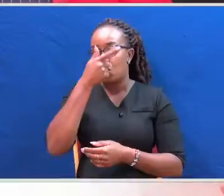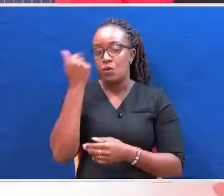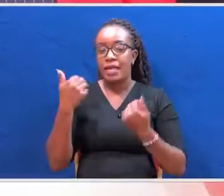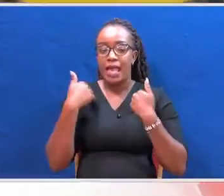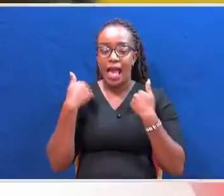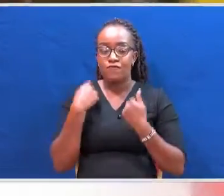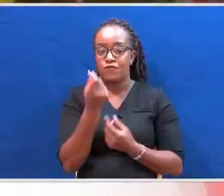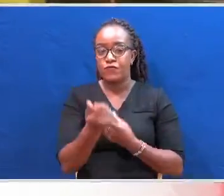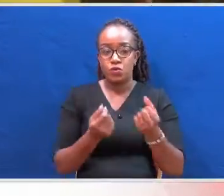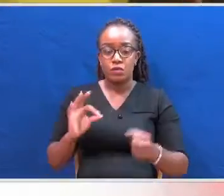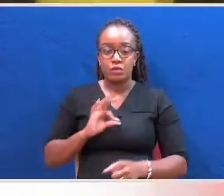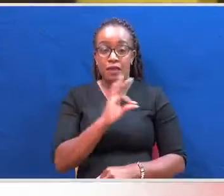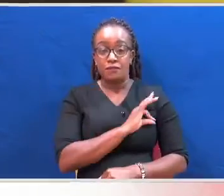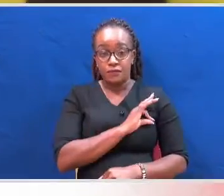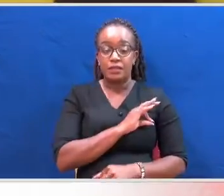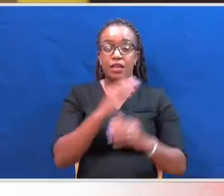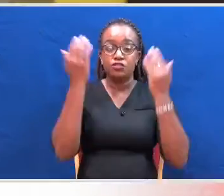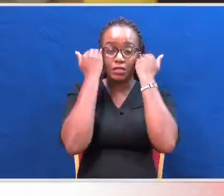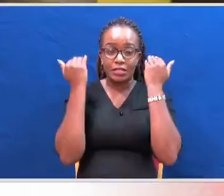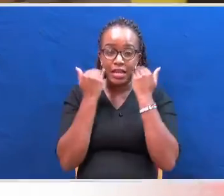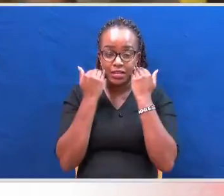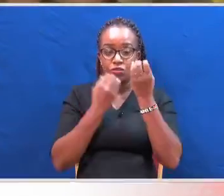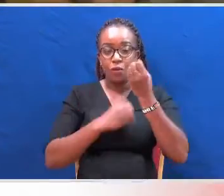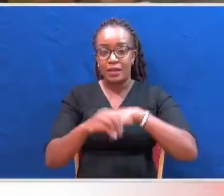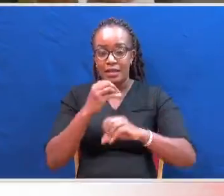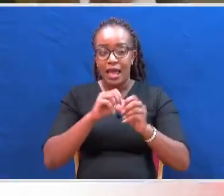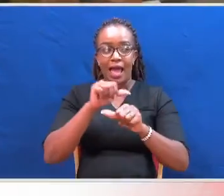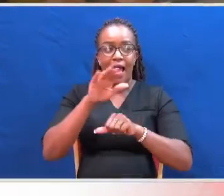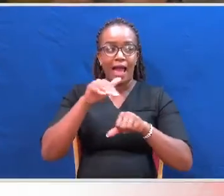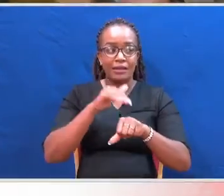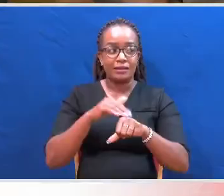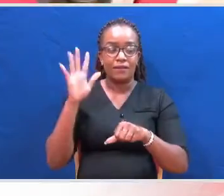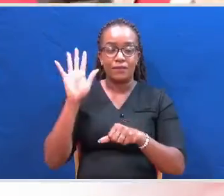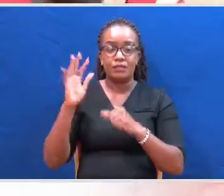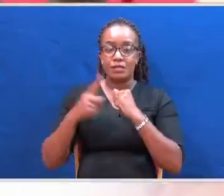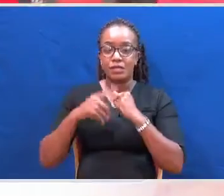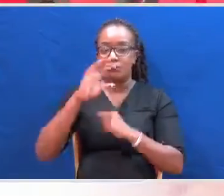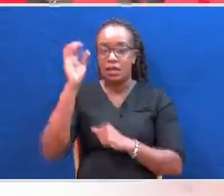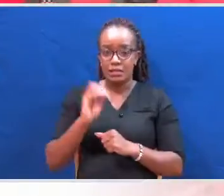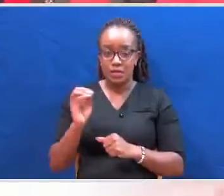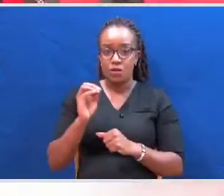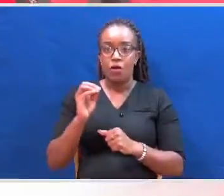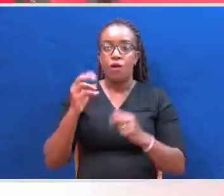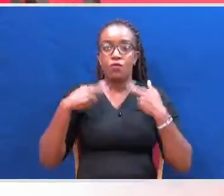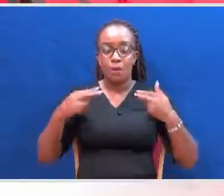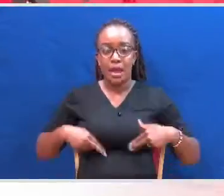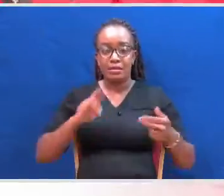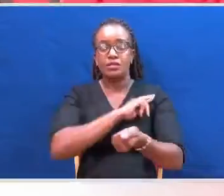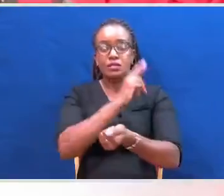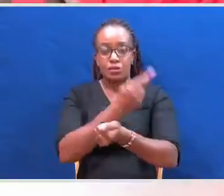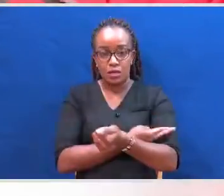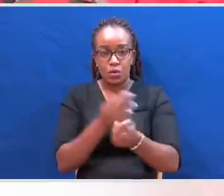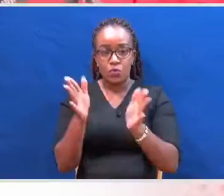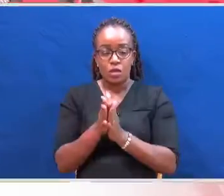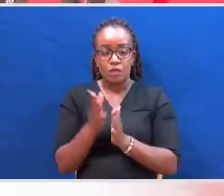The judiciary is currently operating at 56% of its human resource capacity. This follows the nomination of